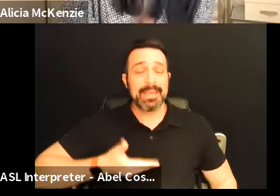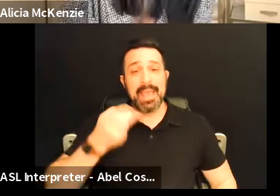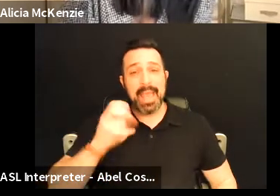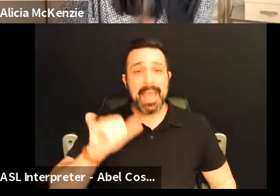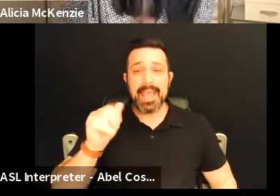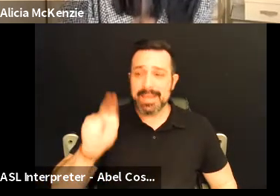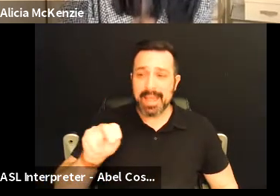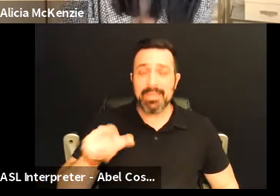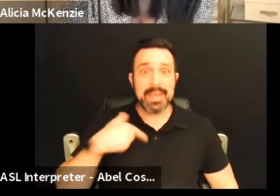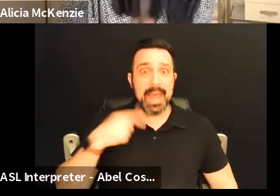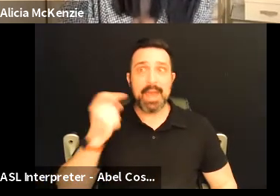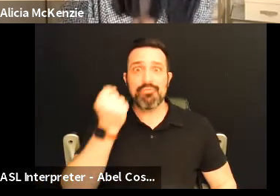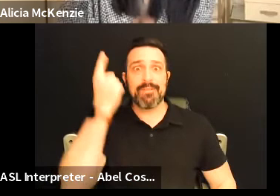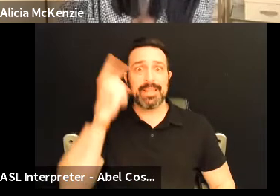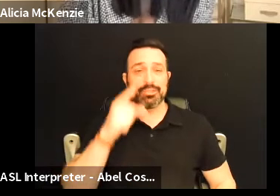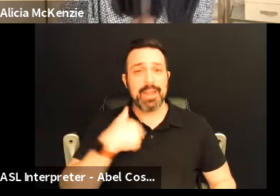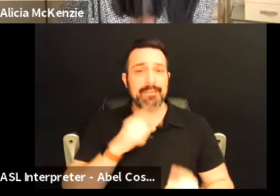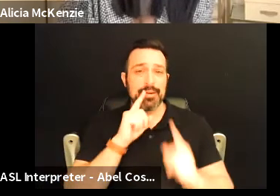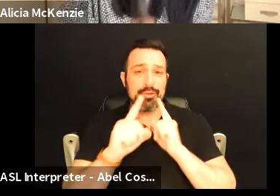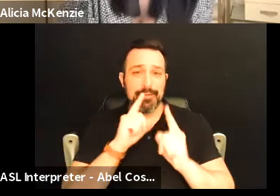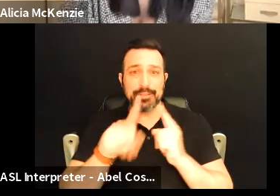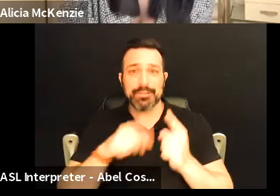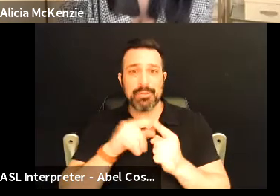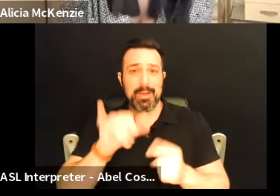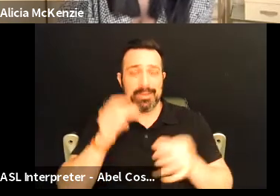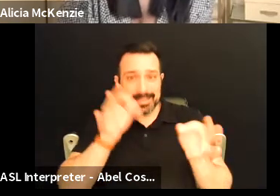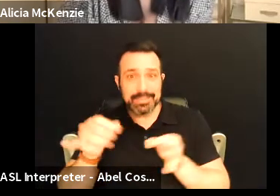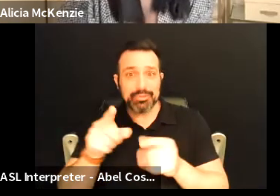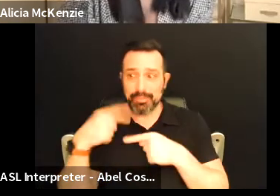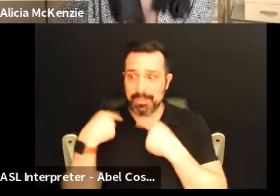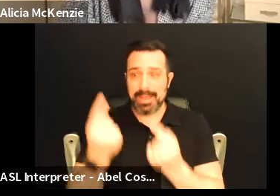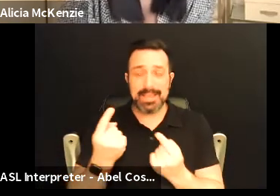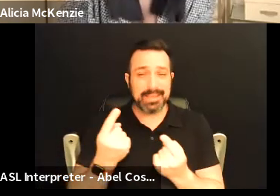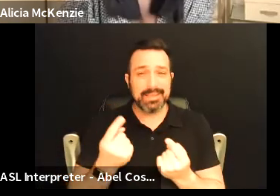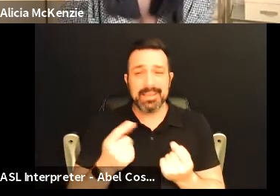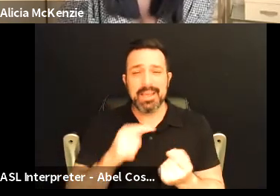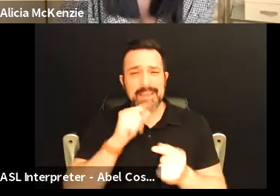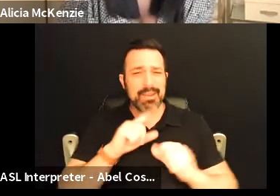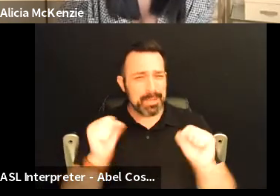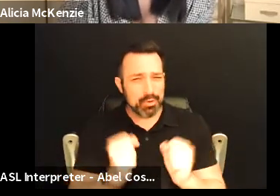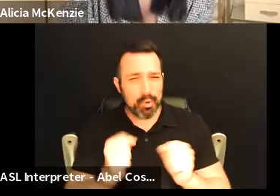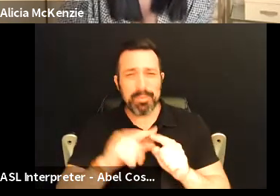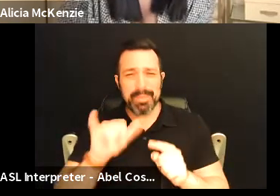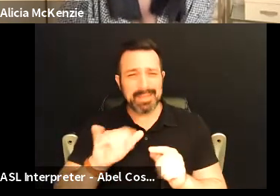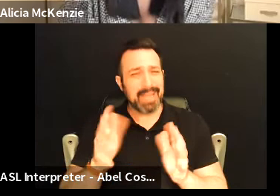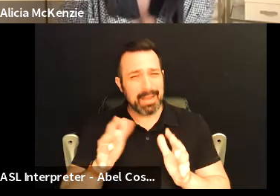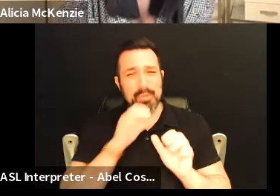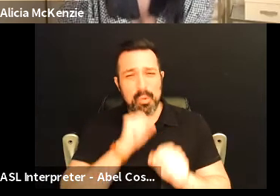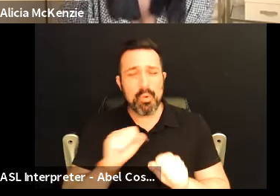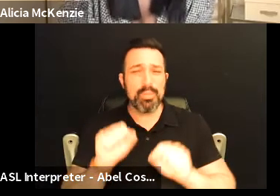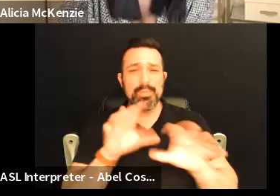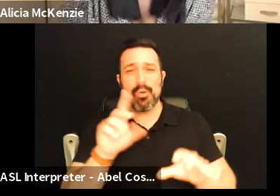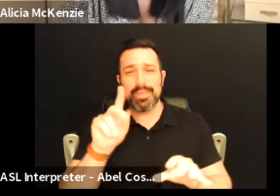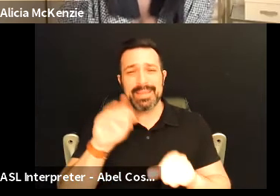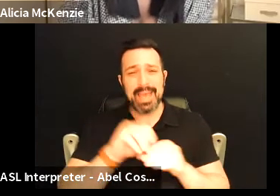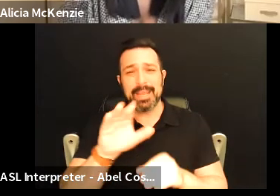just had a revelation you've been having conversations about decisions you've been making and not to be cold but this is getting kind of old throwing doubt up in your